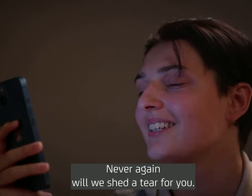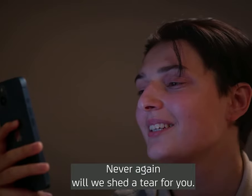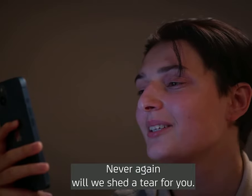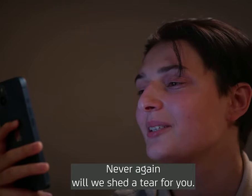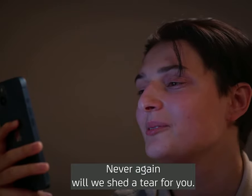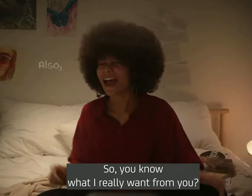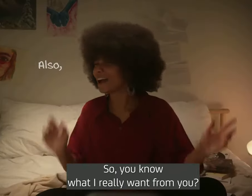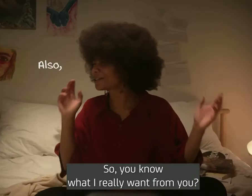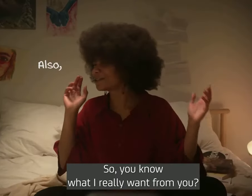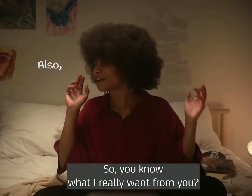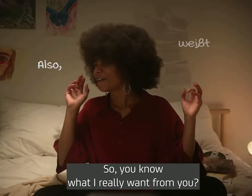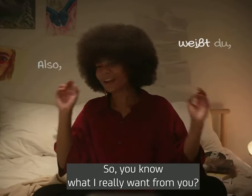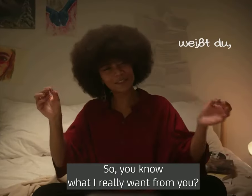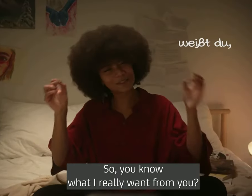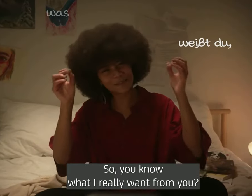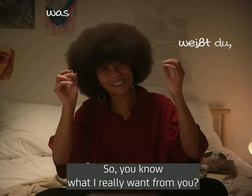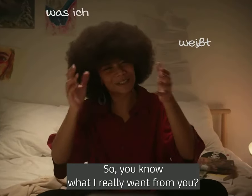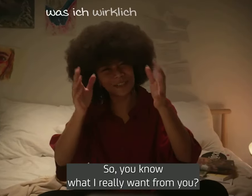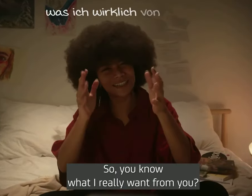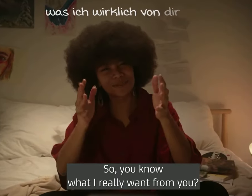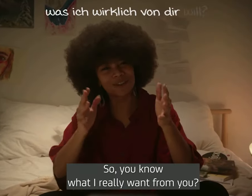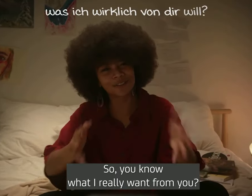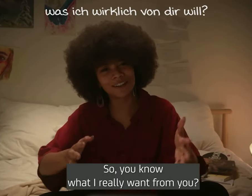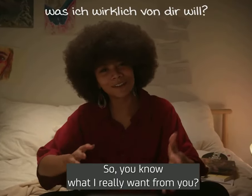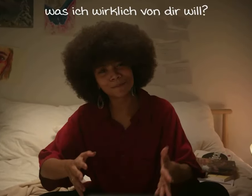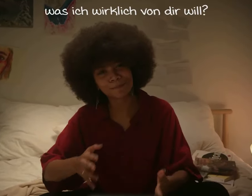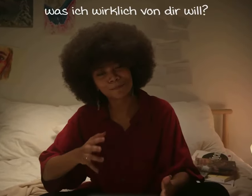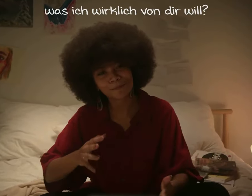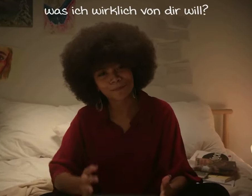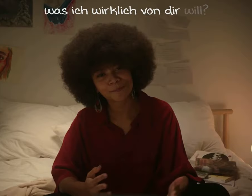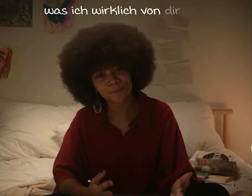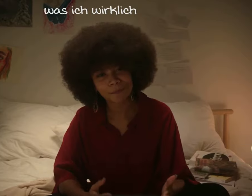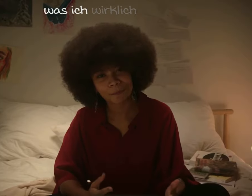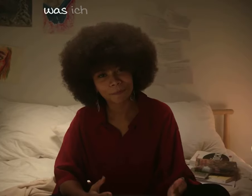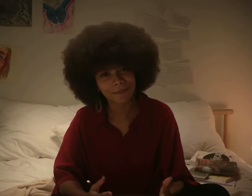wir wegen dir deine Träne. Also, weißt du, was ich wirklich von dir will?